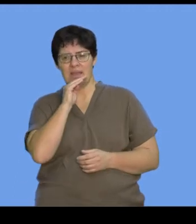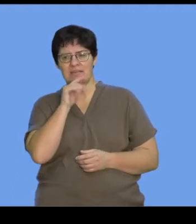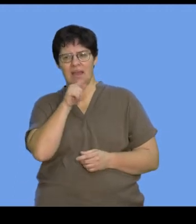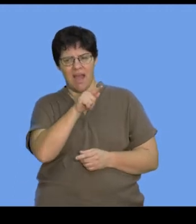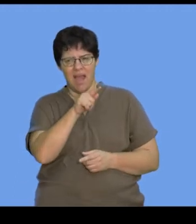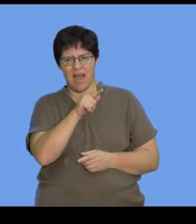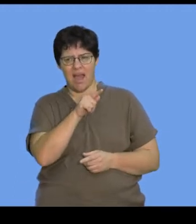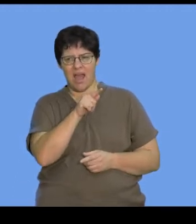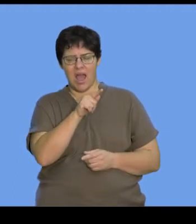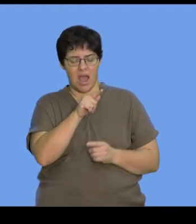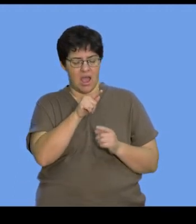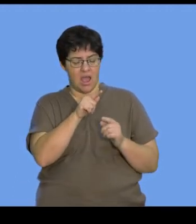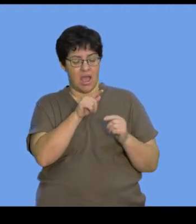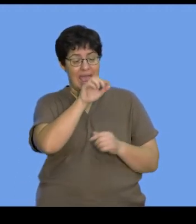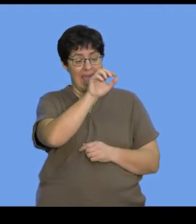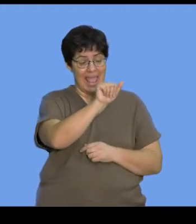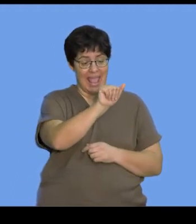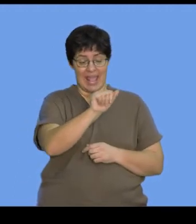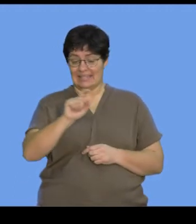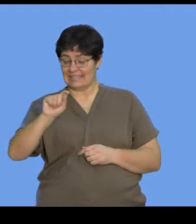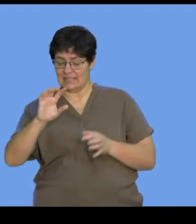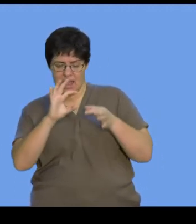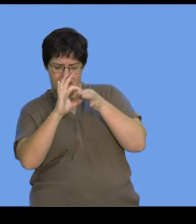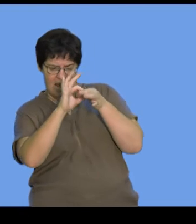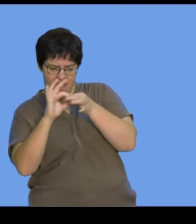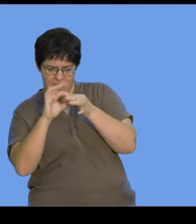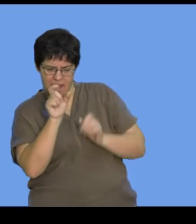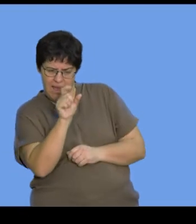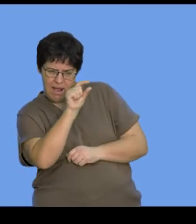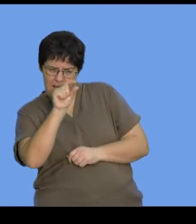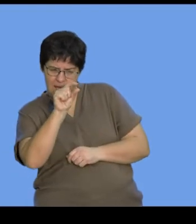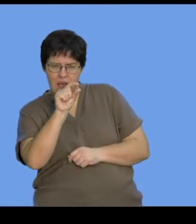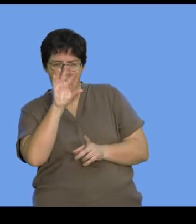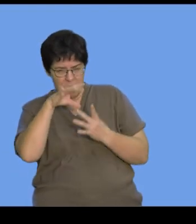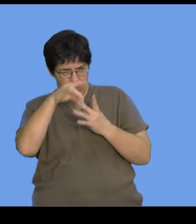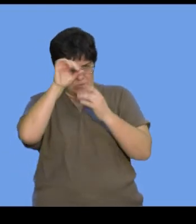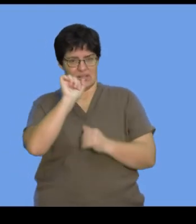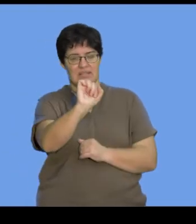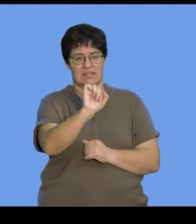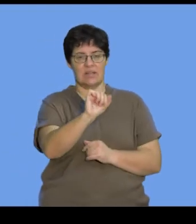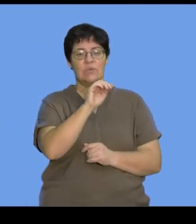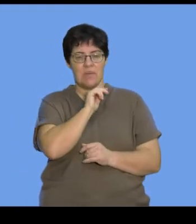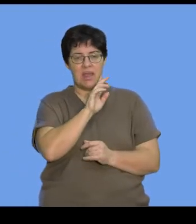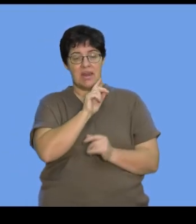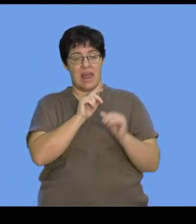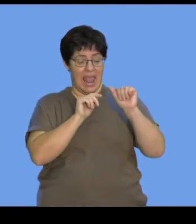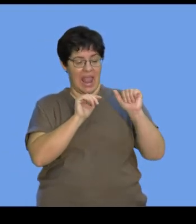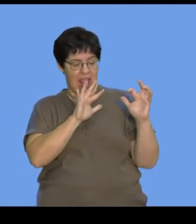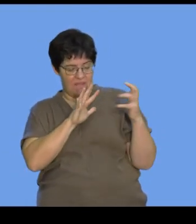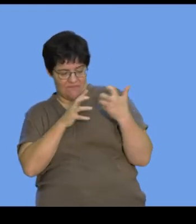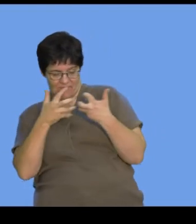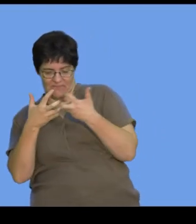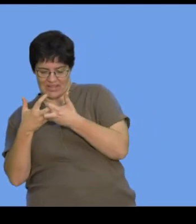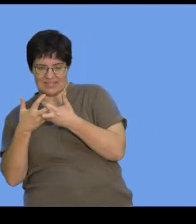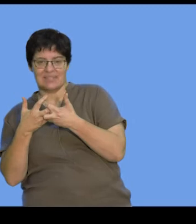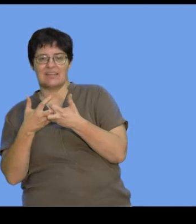complementary shape between the adenine and the thymine, which allows only the adenine to fit in with the thymine and